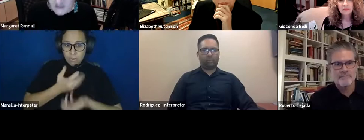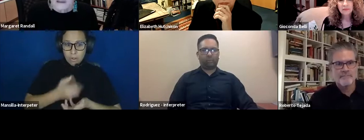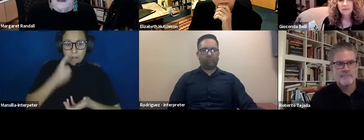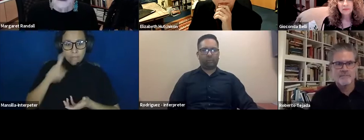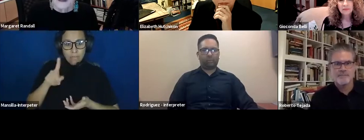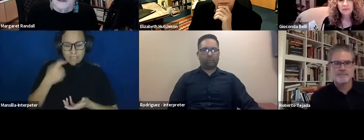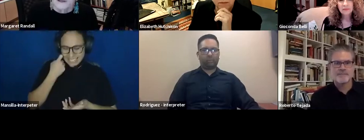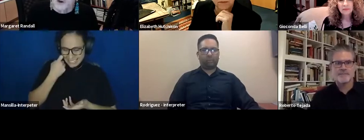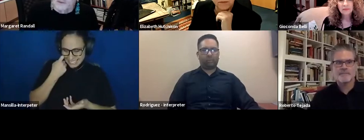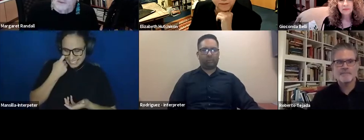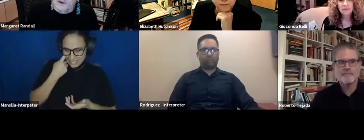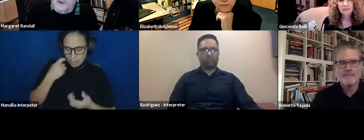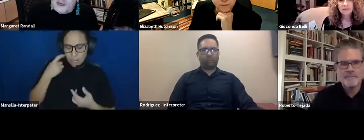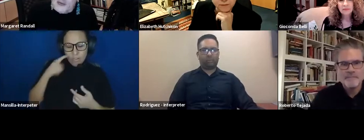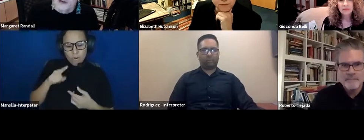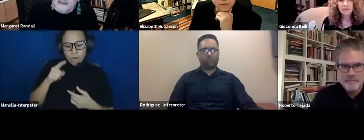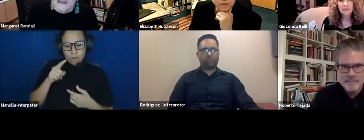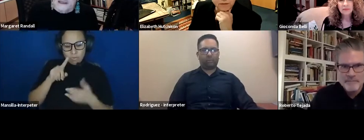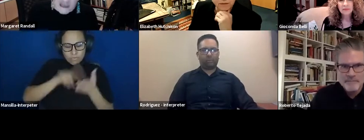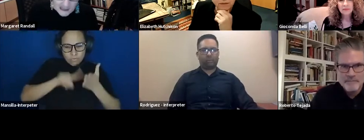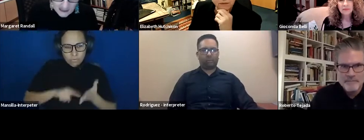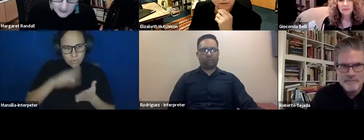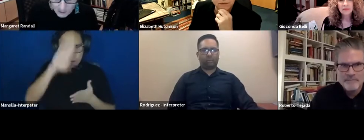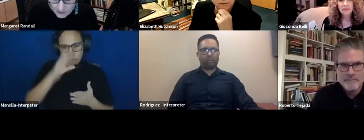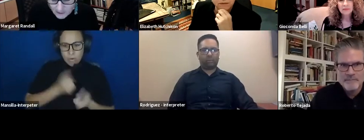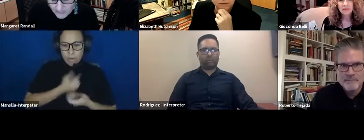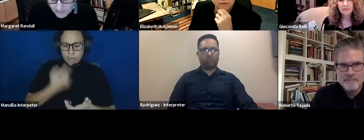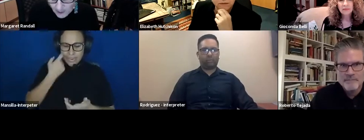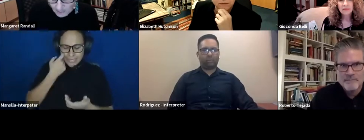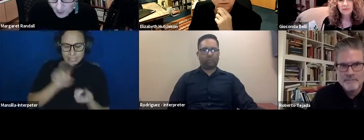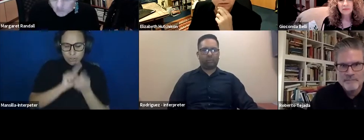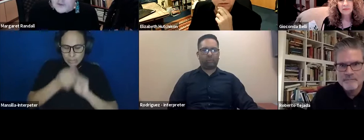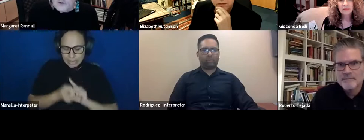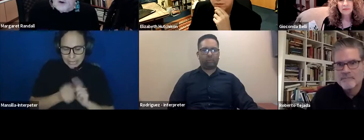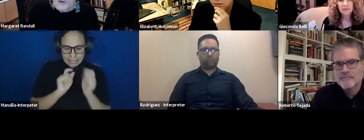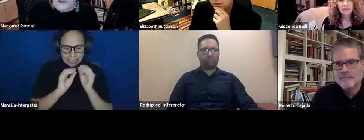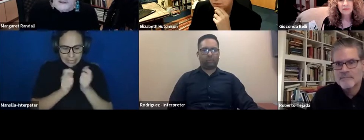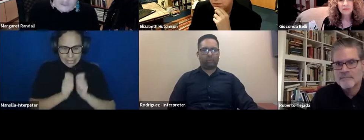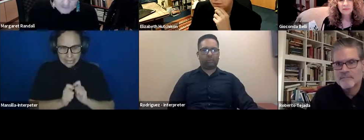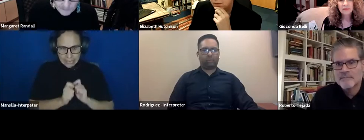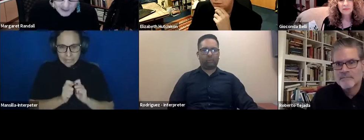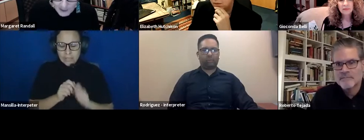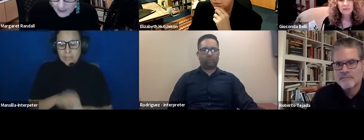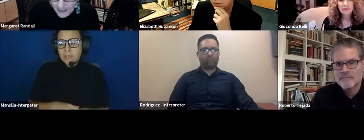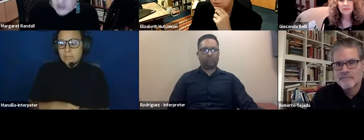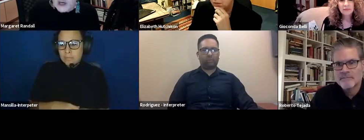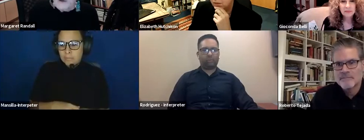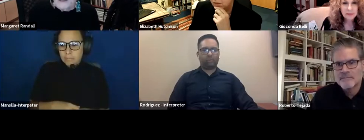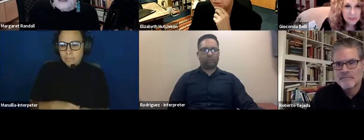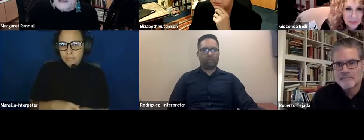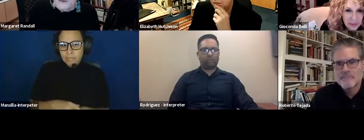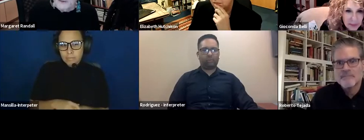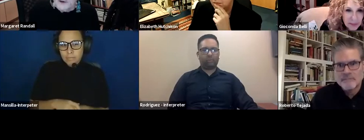more recent anthology of Cuban poetry that I translated and edited called Only the Road, Eight